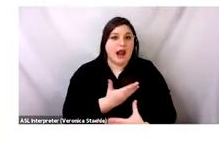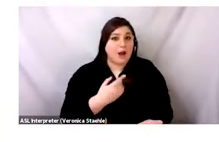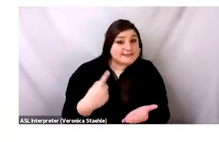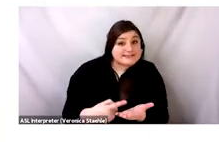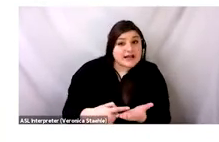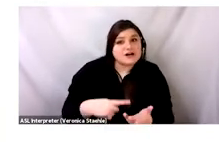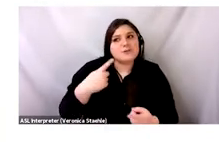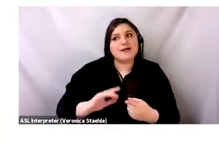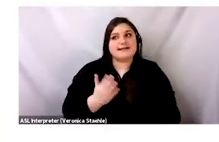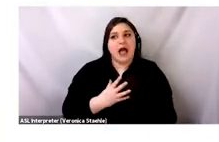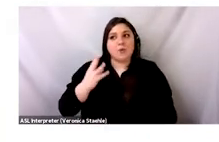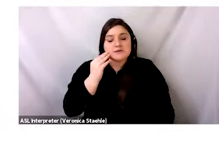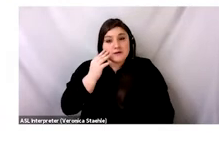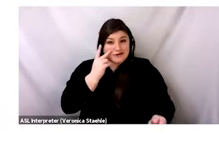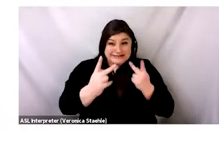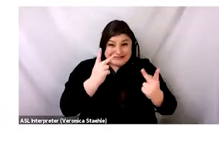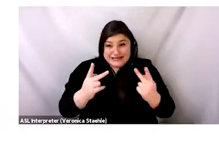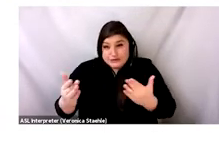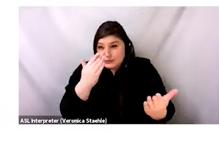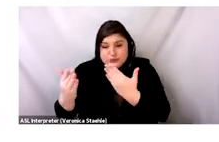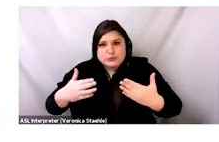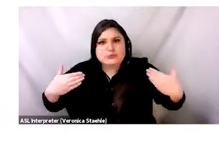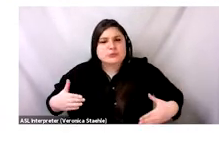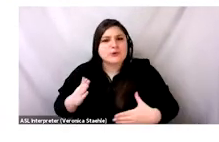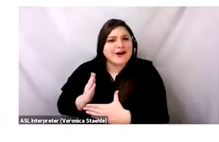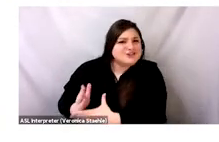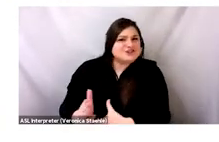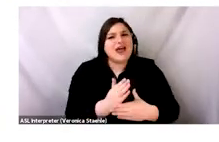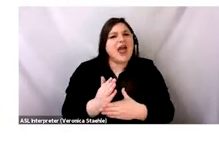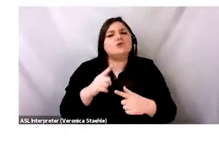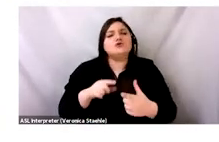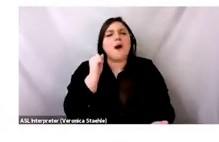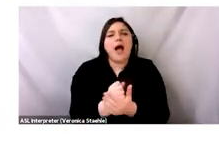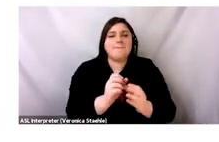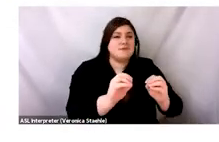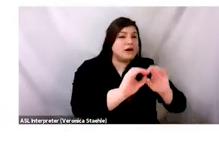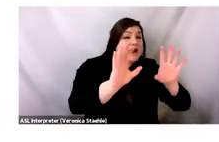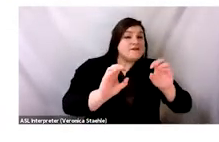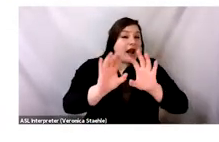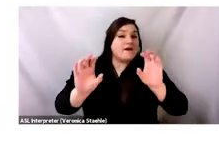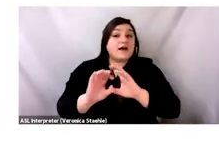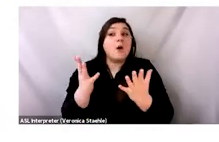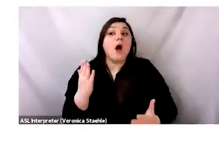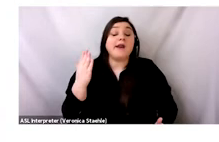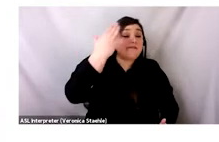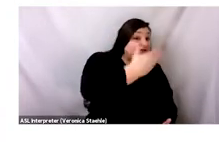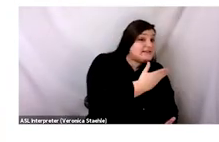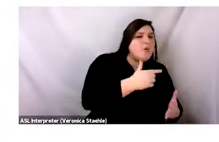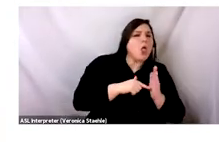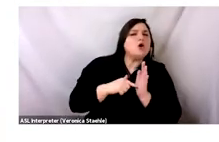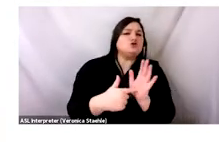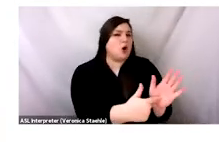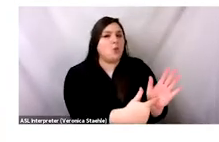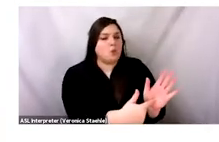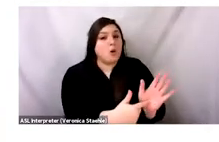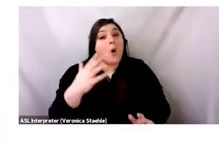this and share our thoughts and our personal experience and sort of connect sending dots